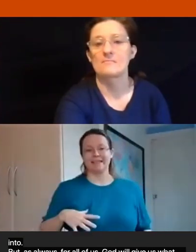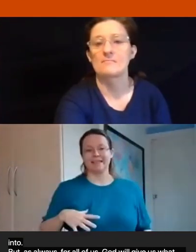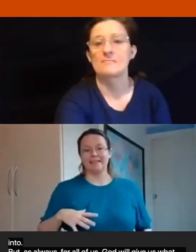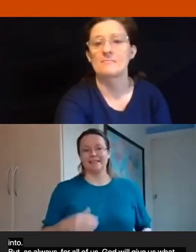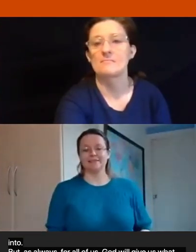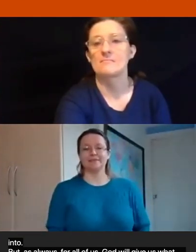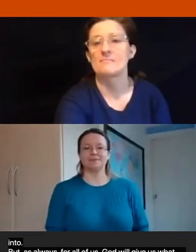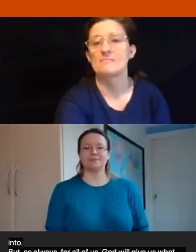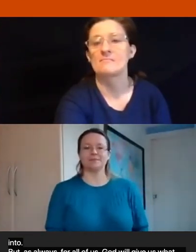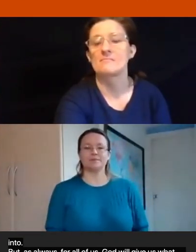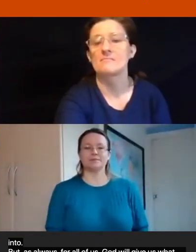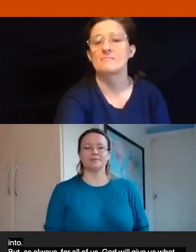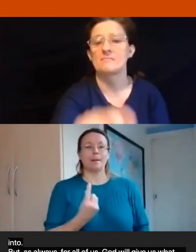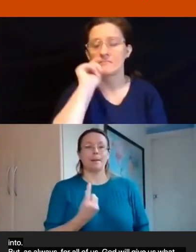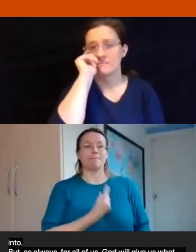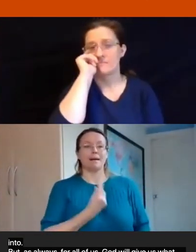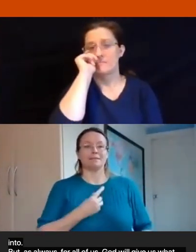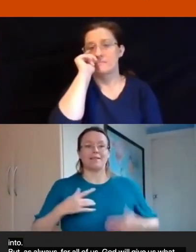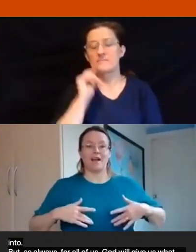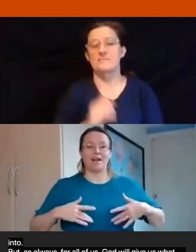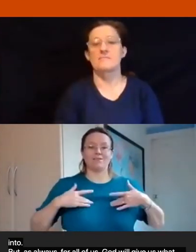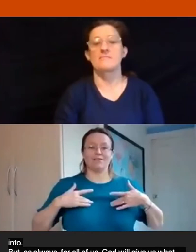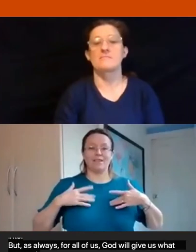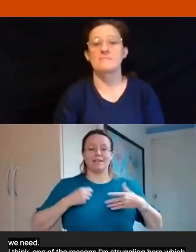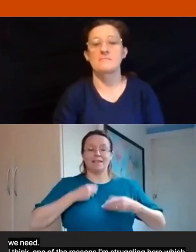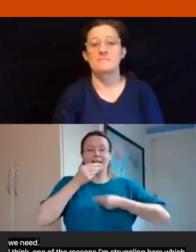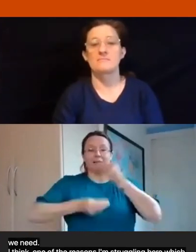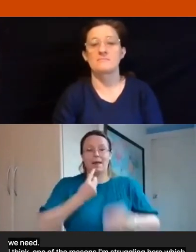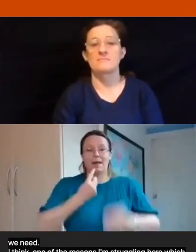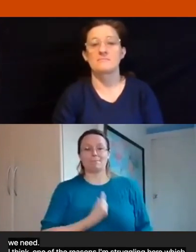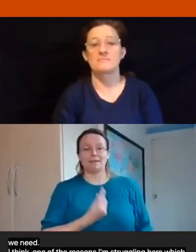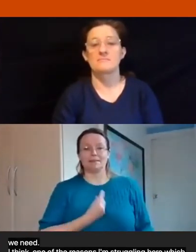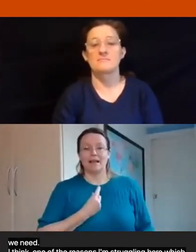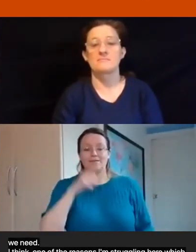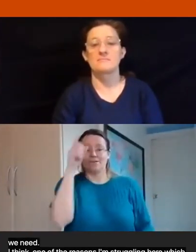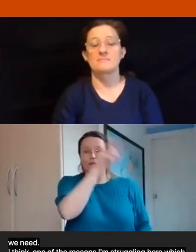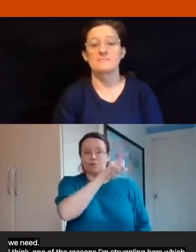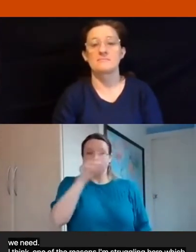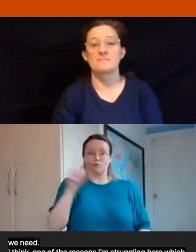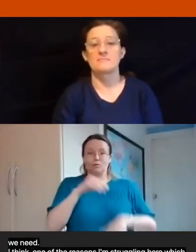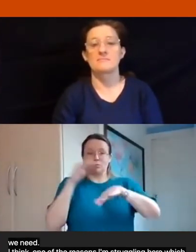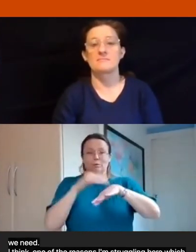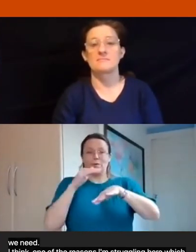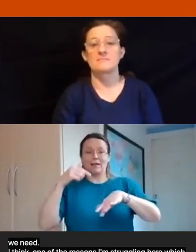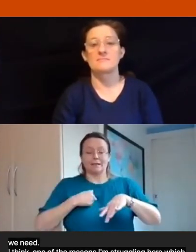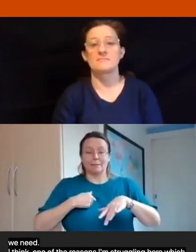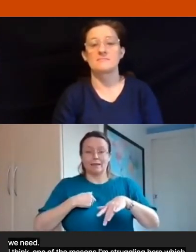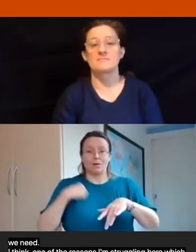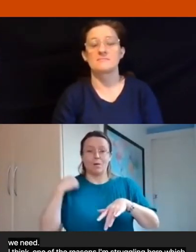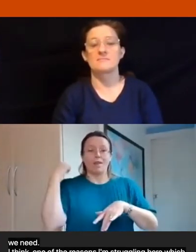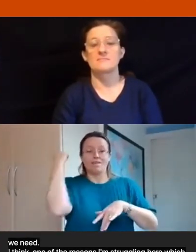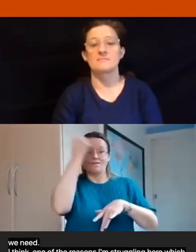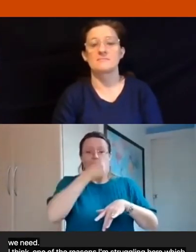at the beginning is because i have tourette and there's something about being on zoom and seeing lots of faces which sets